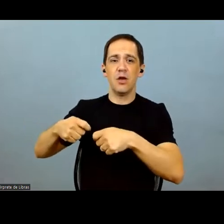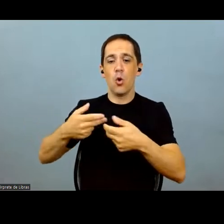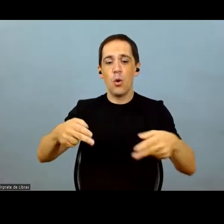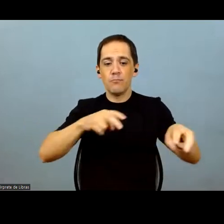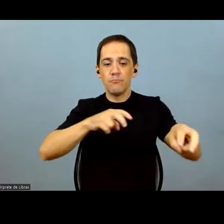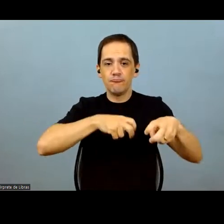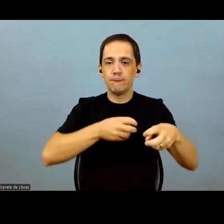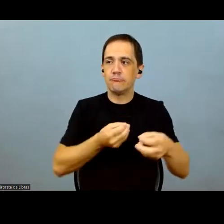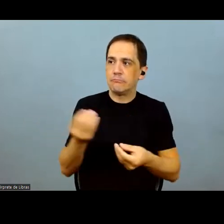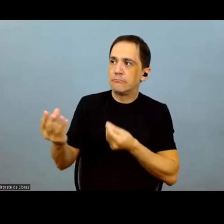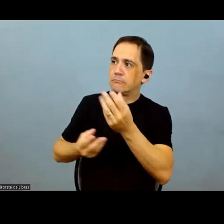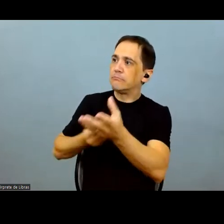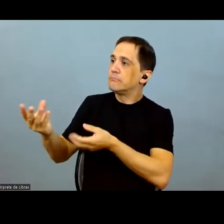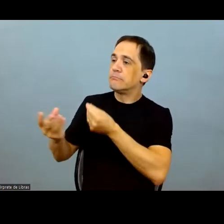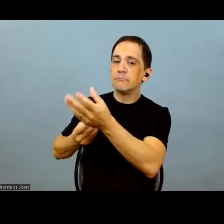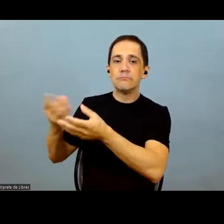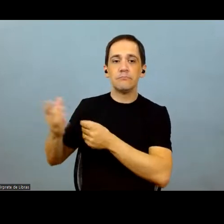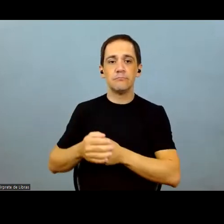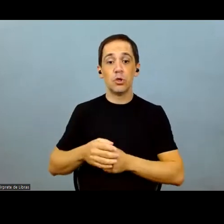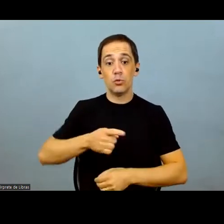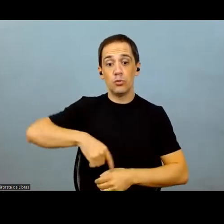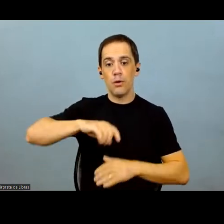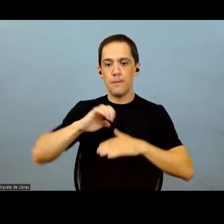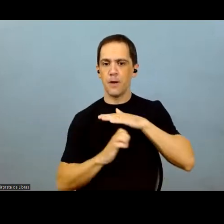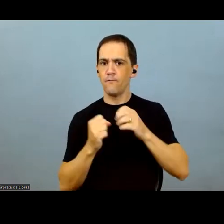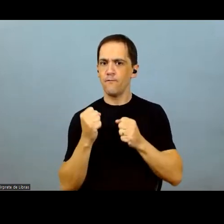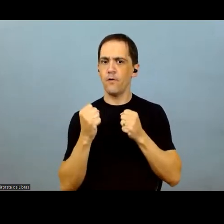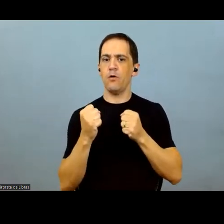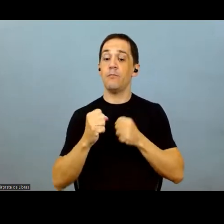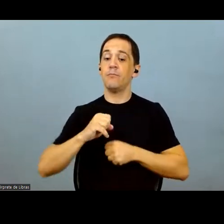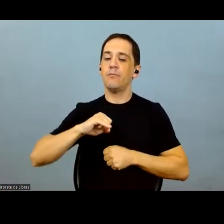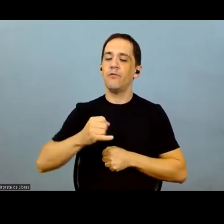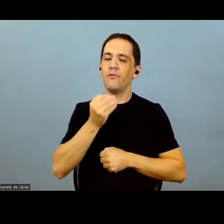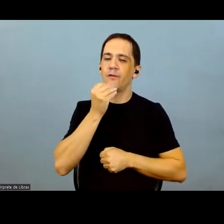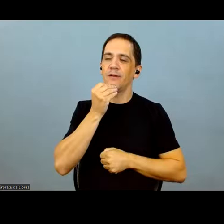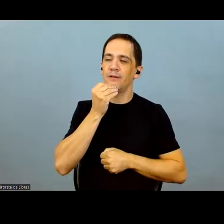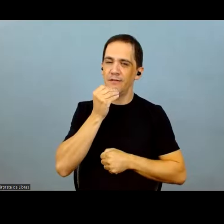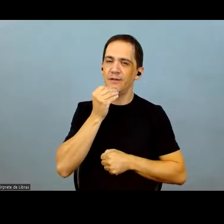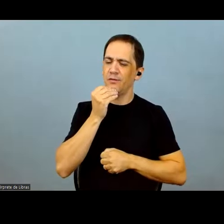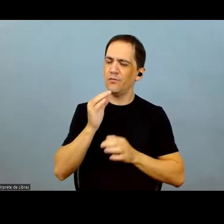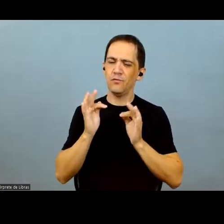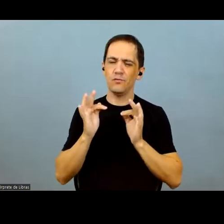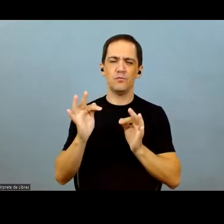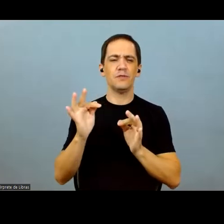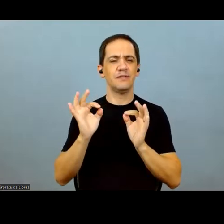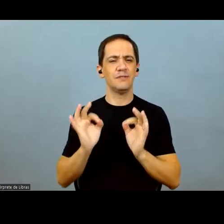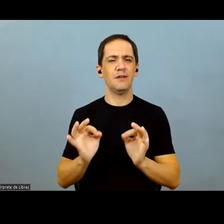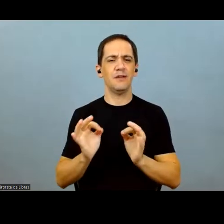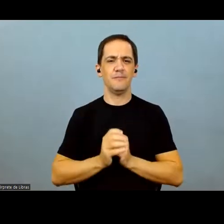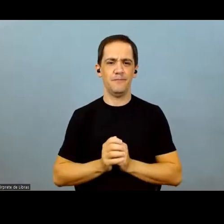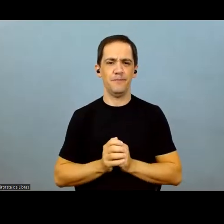demand for ag commodities. So, as a strong player in this sector, we will enjoy